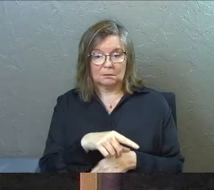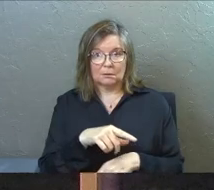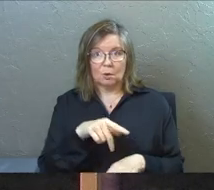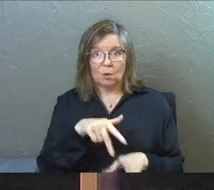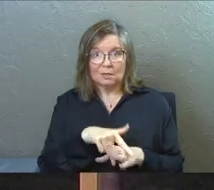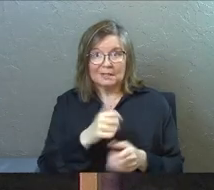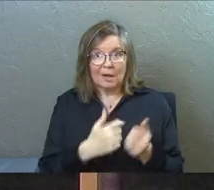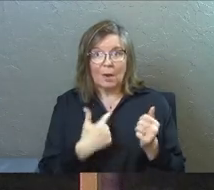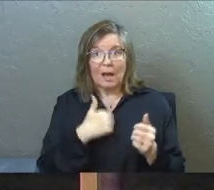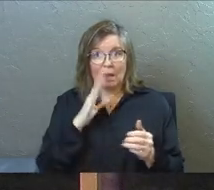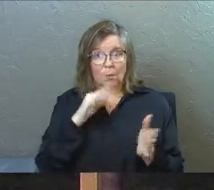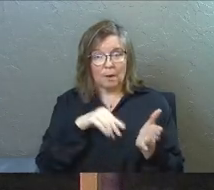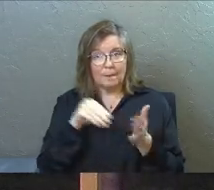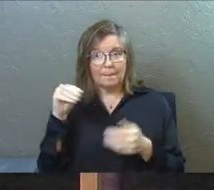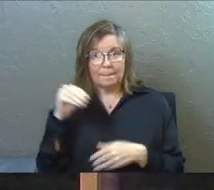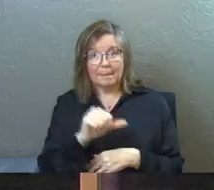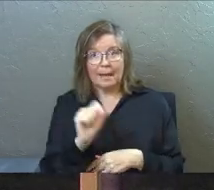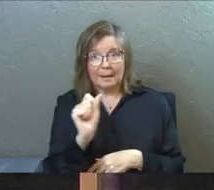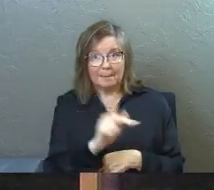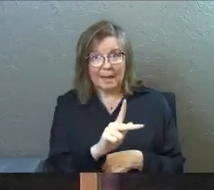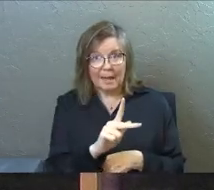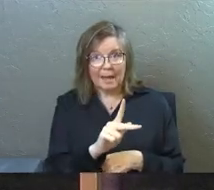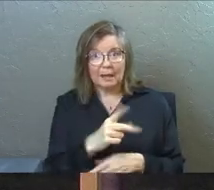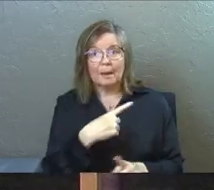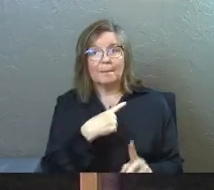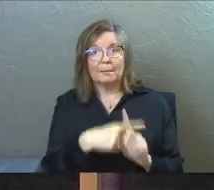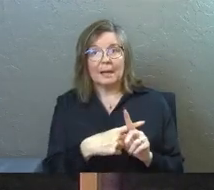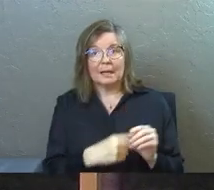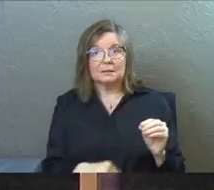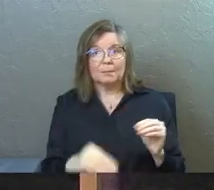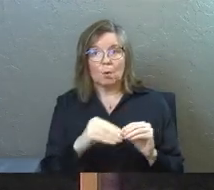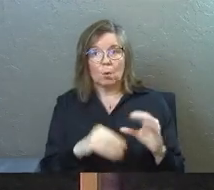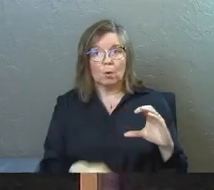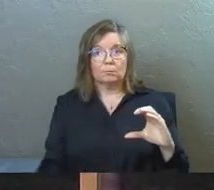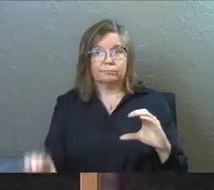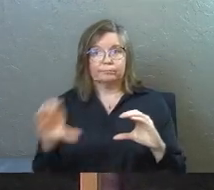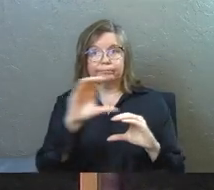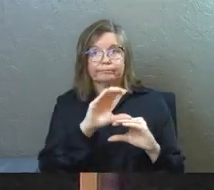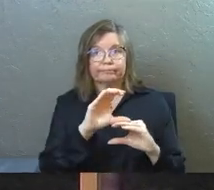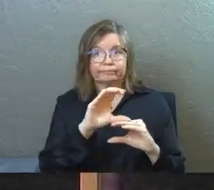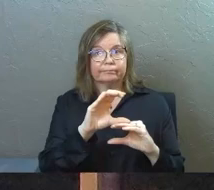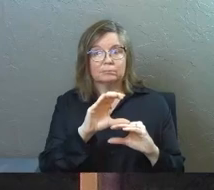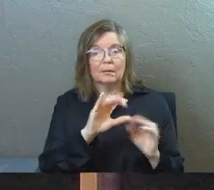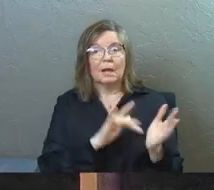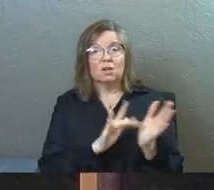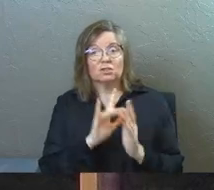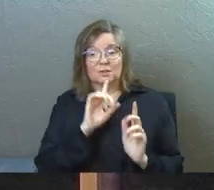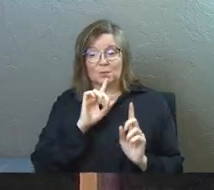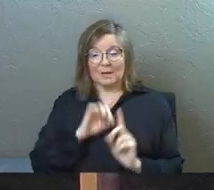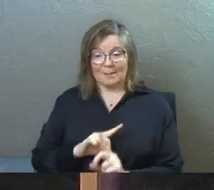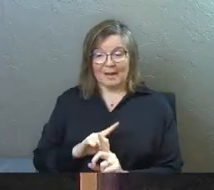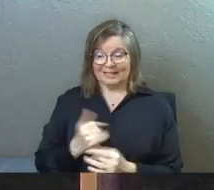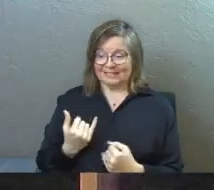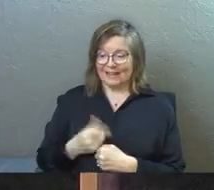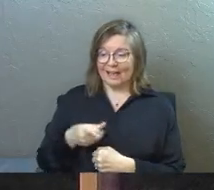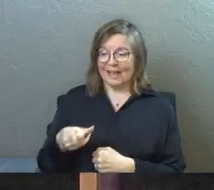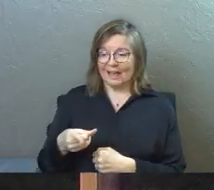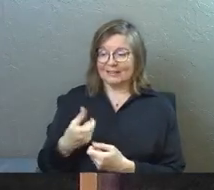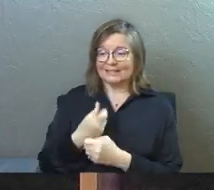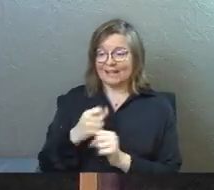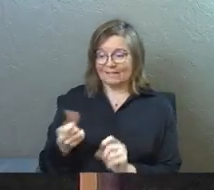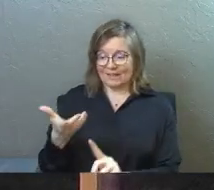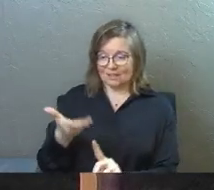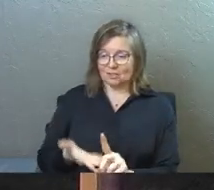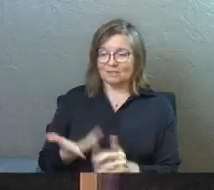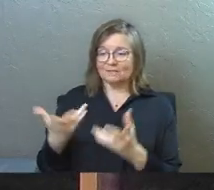of any money, I will pay it back and a whole lot more. And Jesus' response to him is today salvation